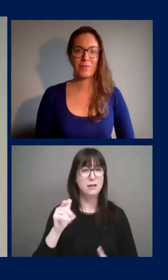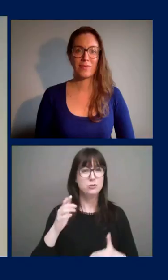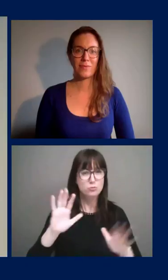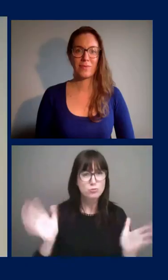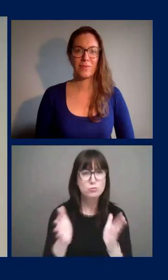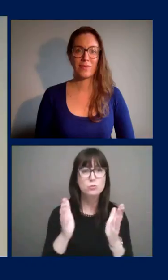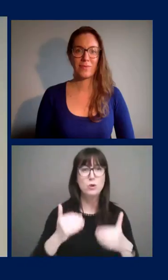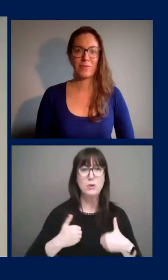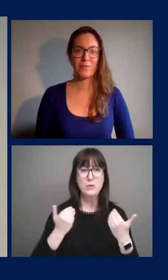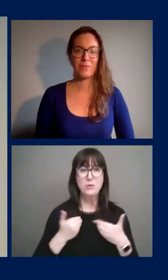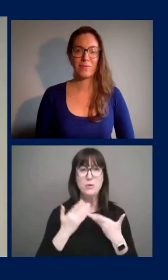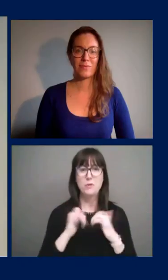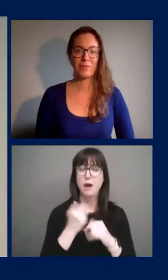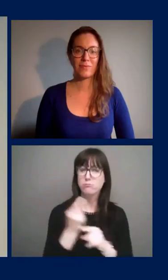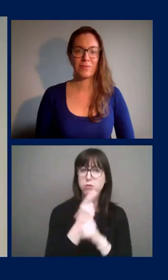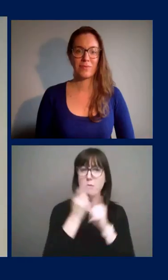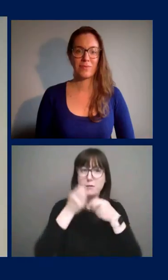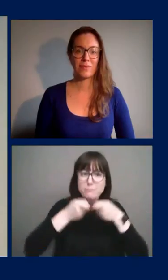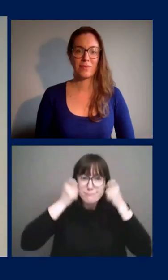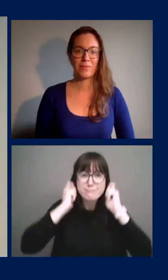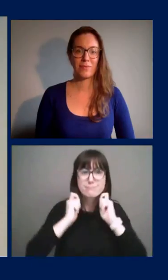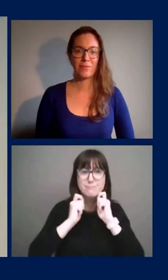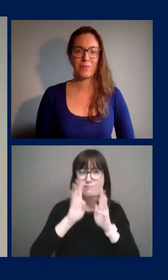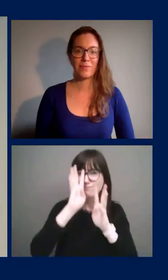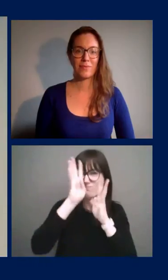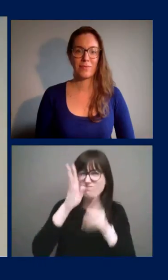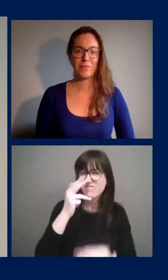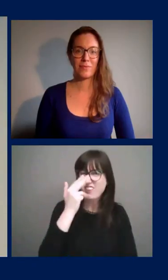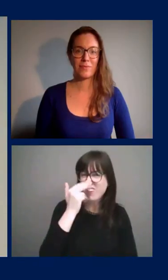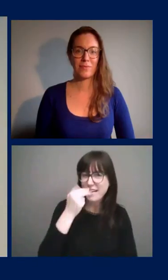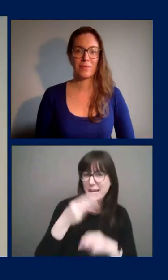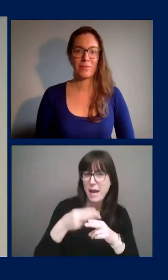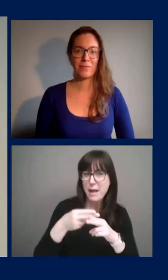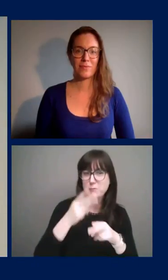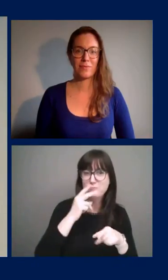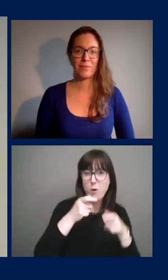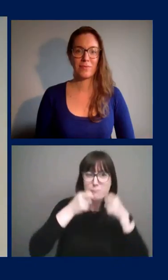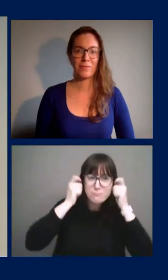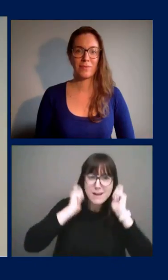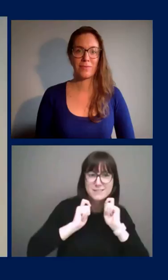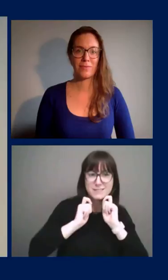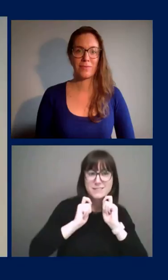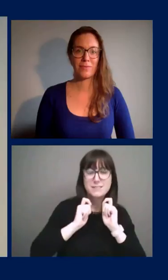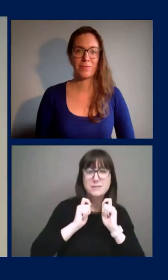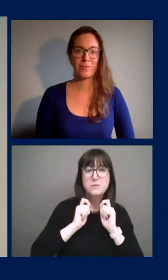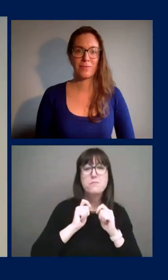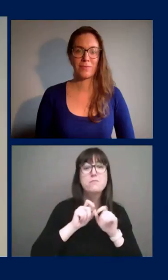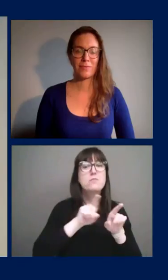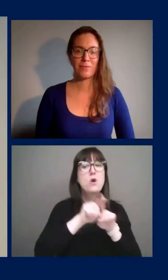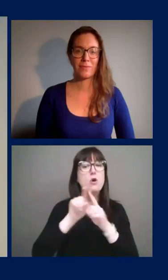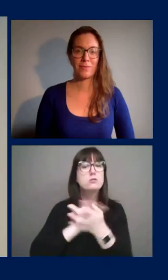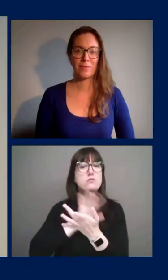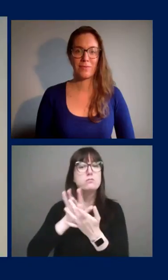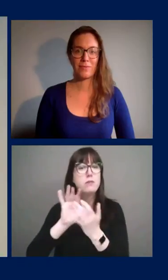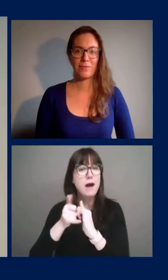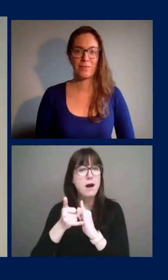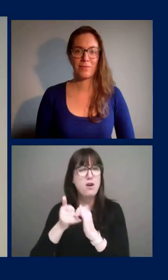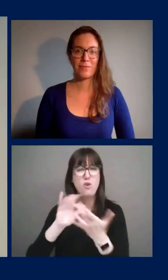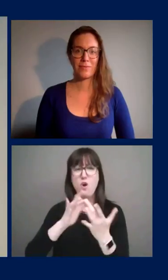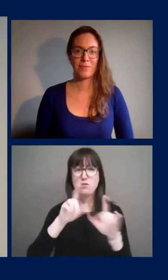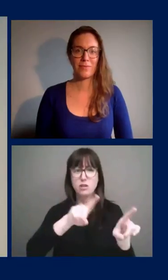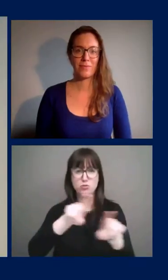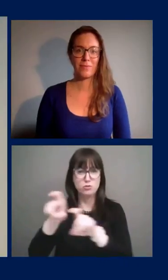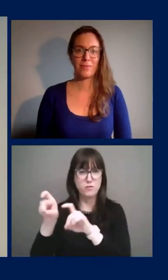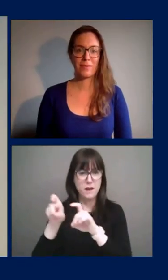proper mask use and come up with fun and quirky names for masks. We also recently connected with residents through an online survey, and the